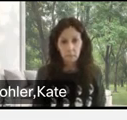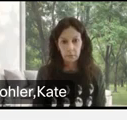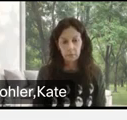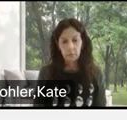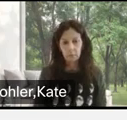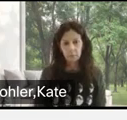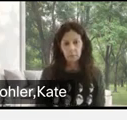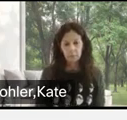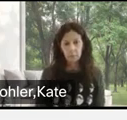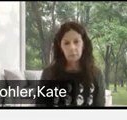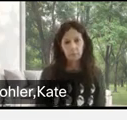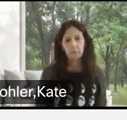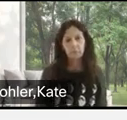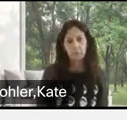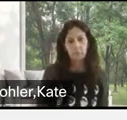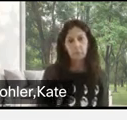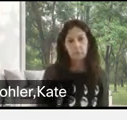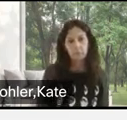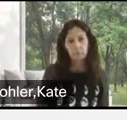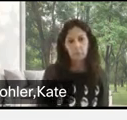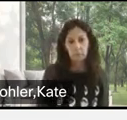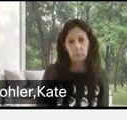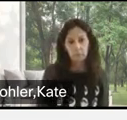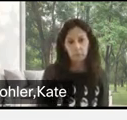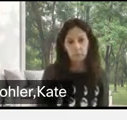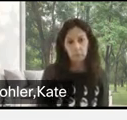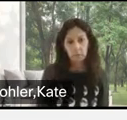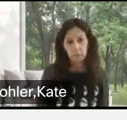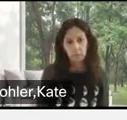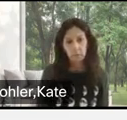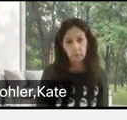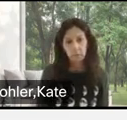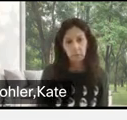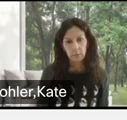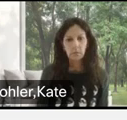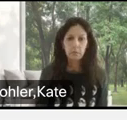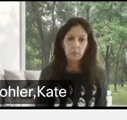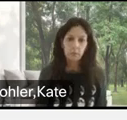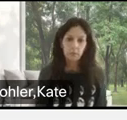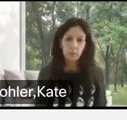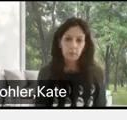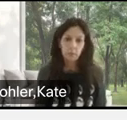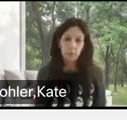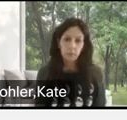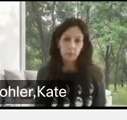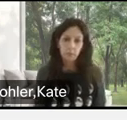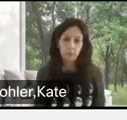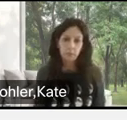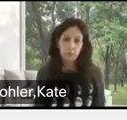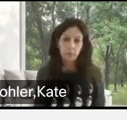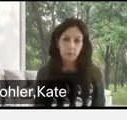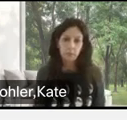more is it is that we have had people who have asked to use selections of our recordings for different training sessions